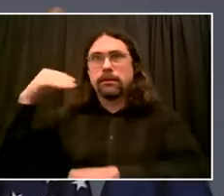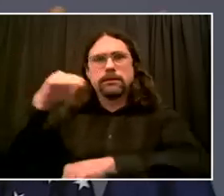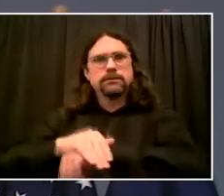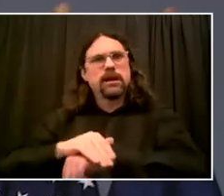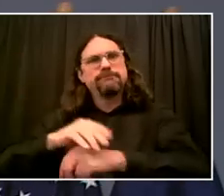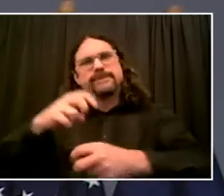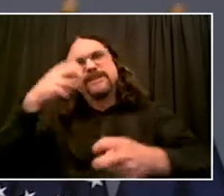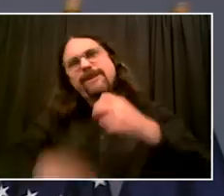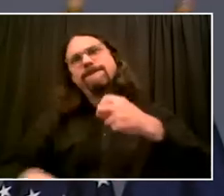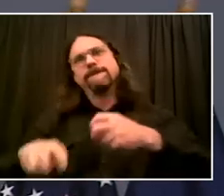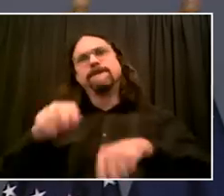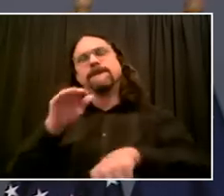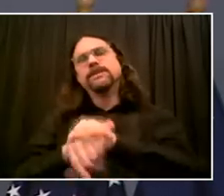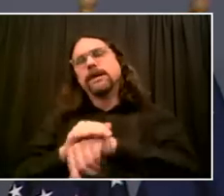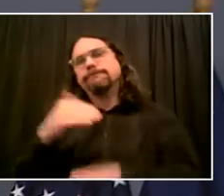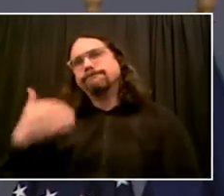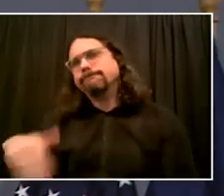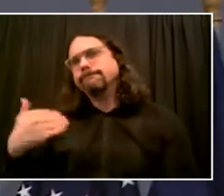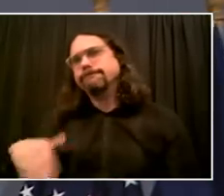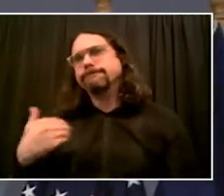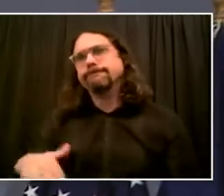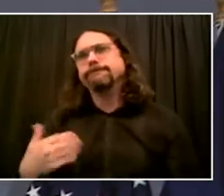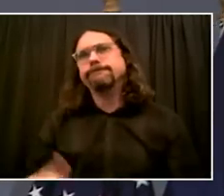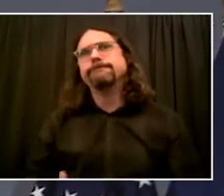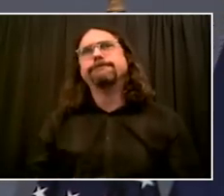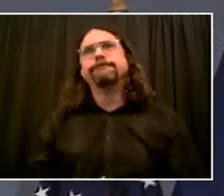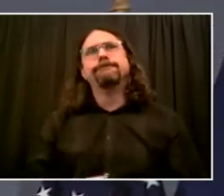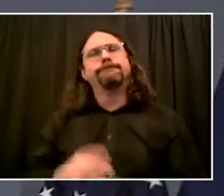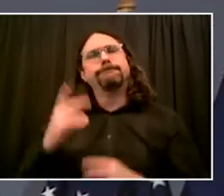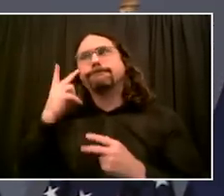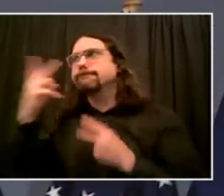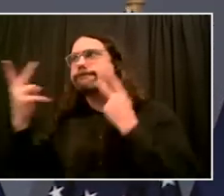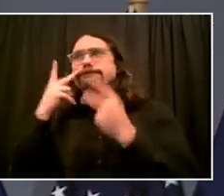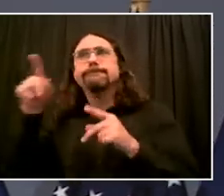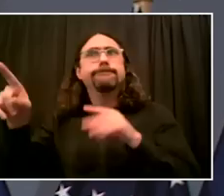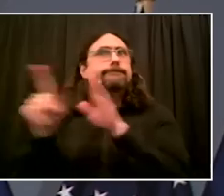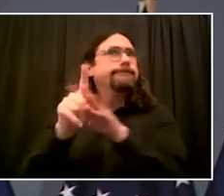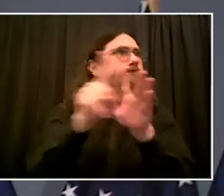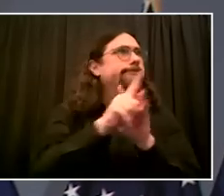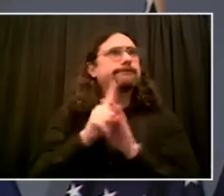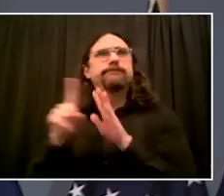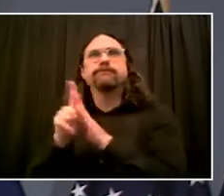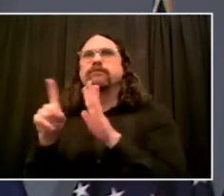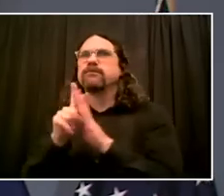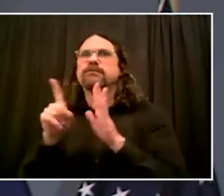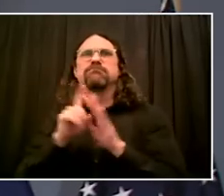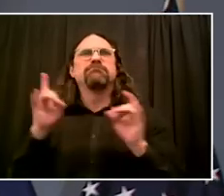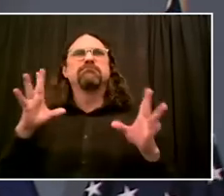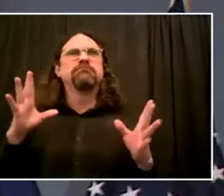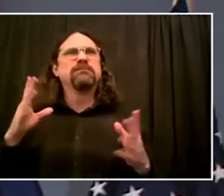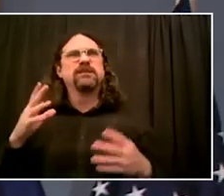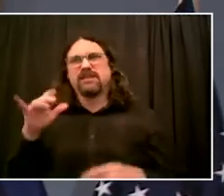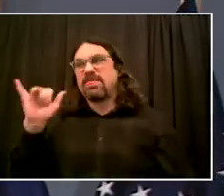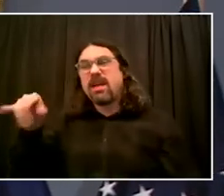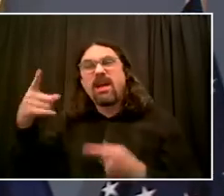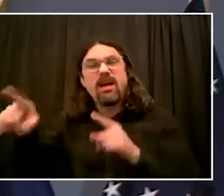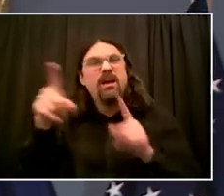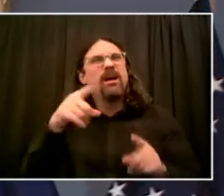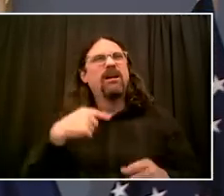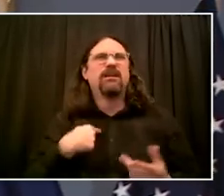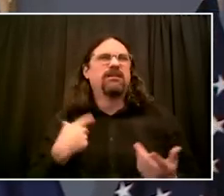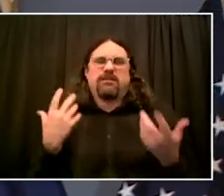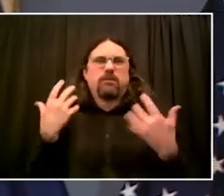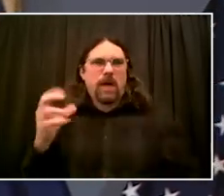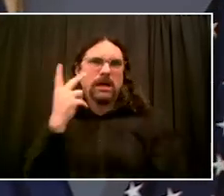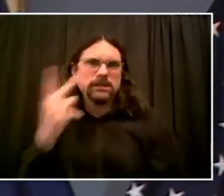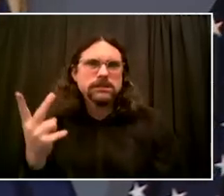We saw things that we never want to see and that we want to make sure don't happen in the future. Don't want for